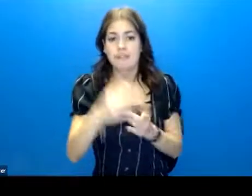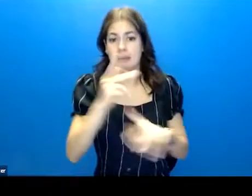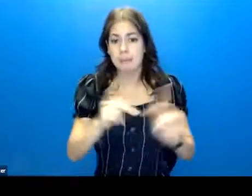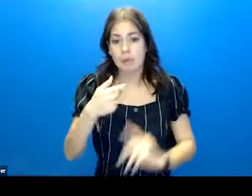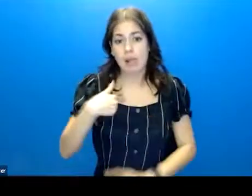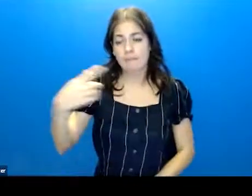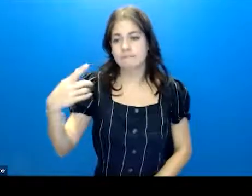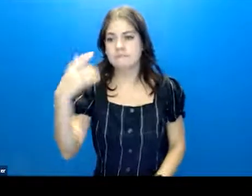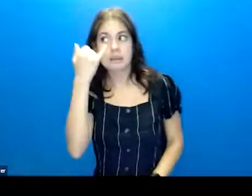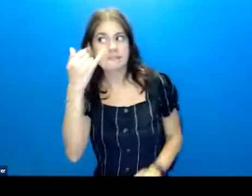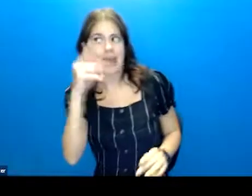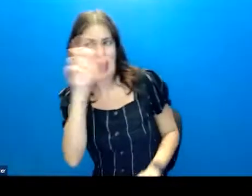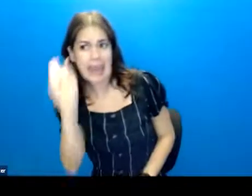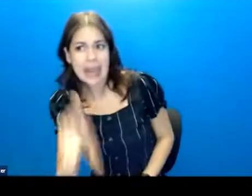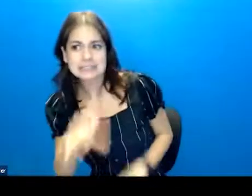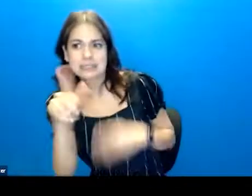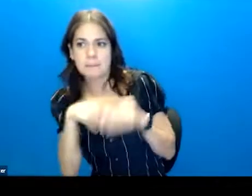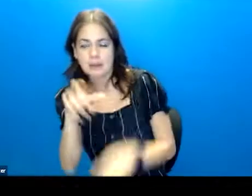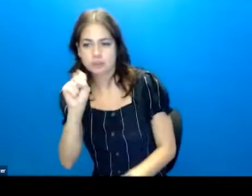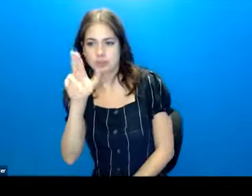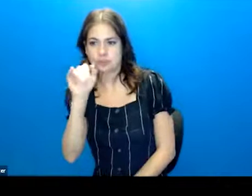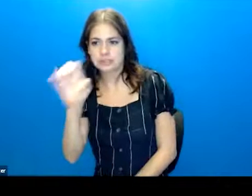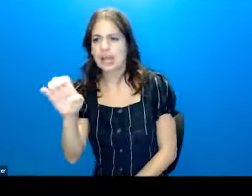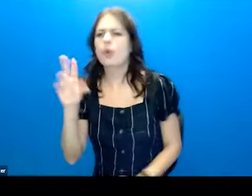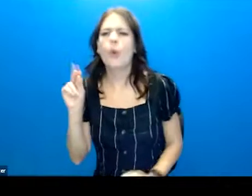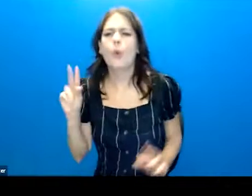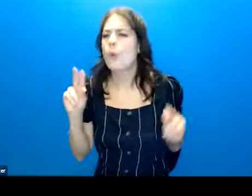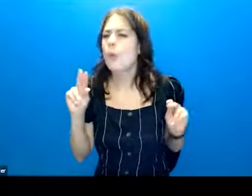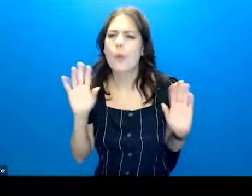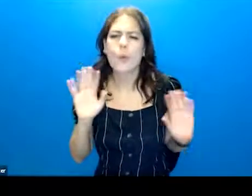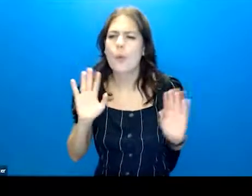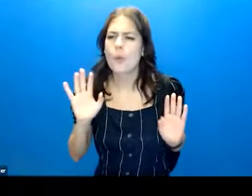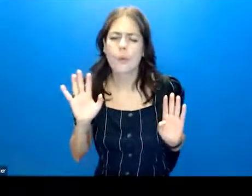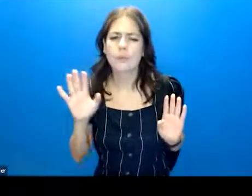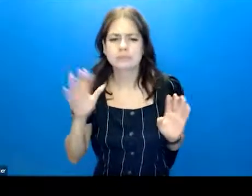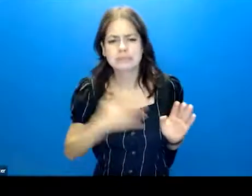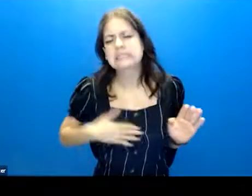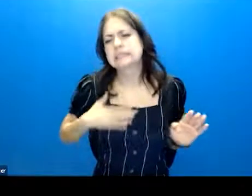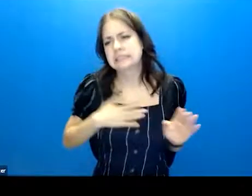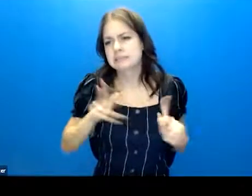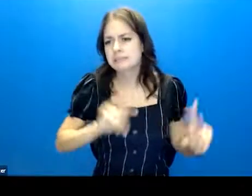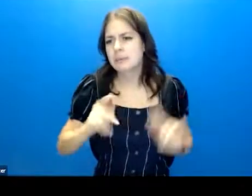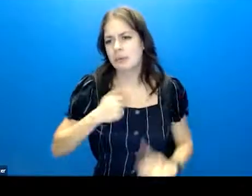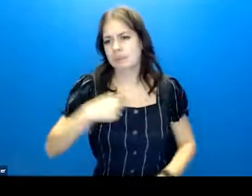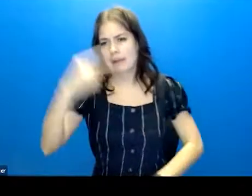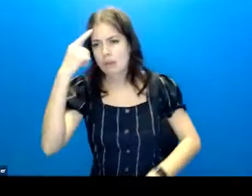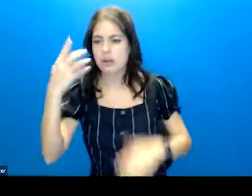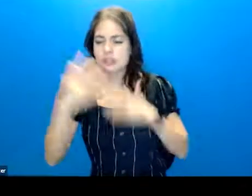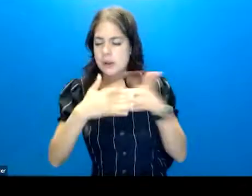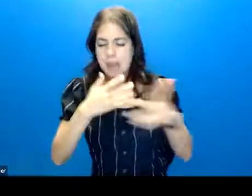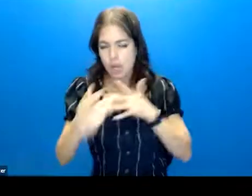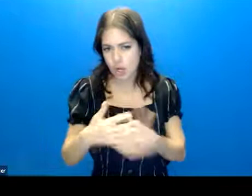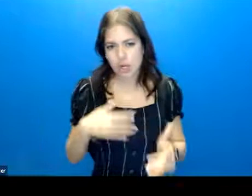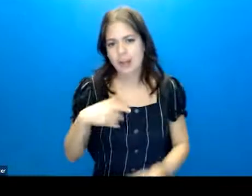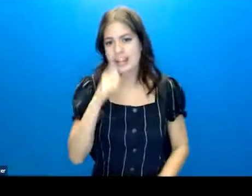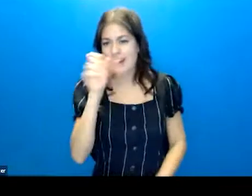thoughts of, like, if I ask about suicide, will that make them suicidal? No. No. Please, people have these thoughts anyway. You know,